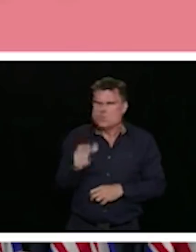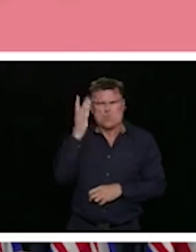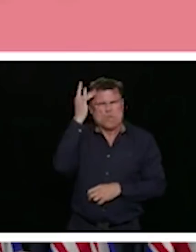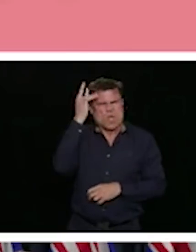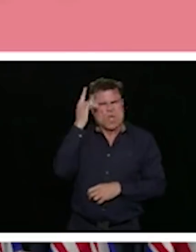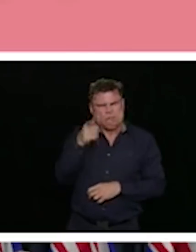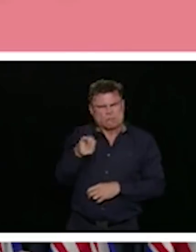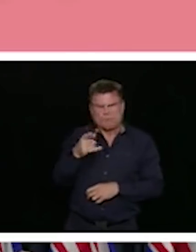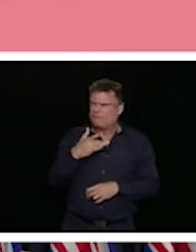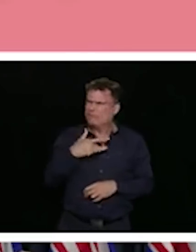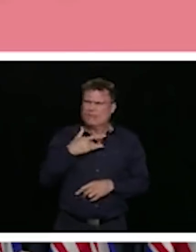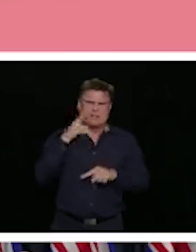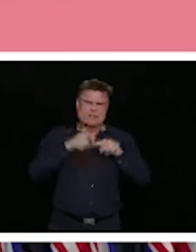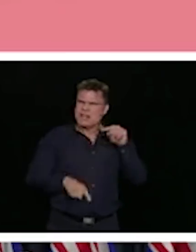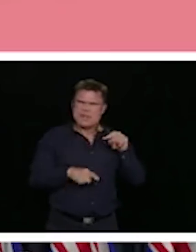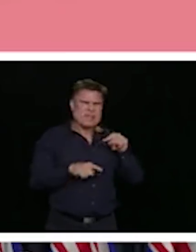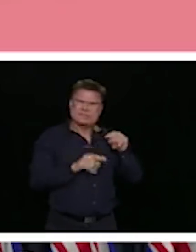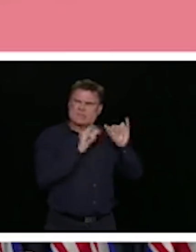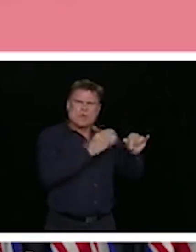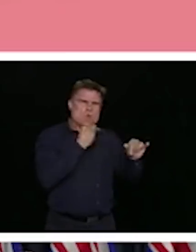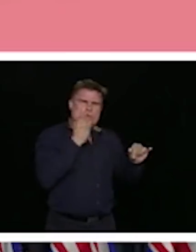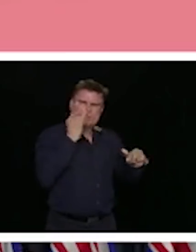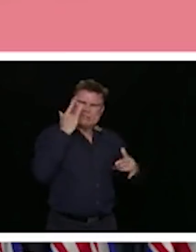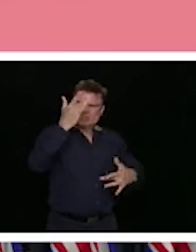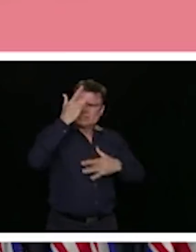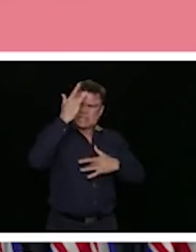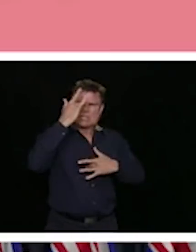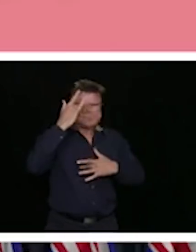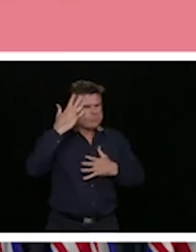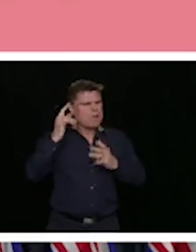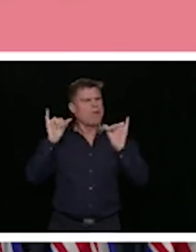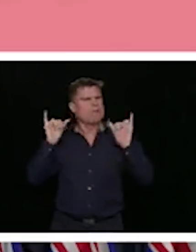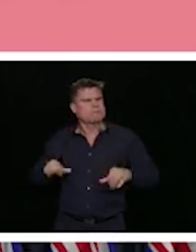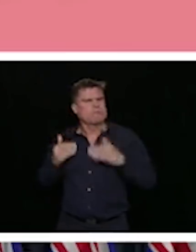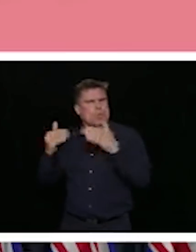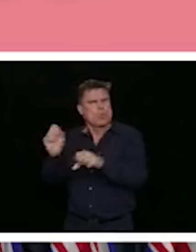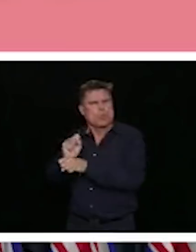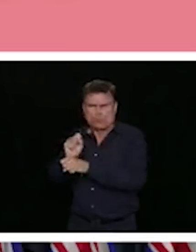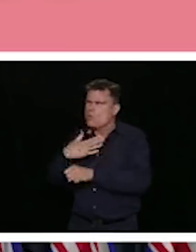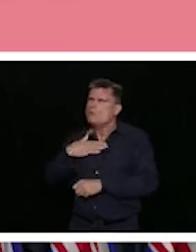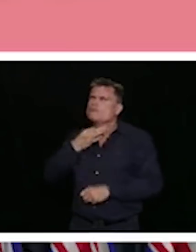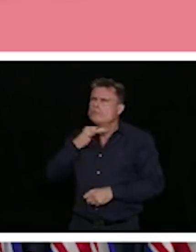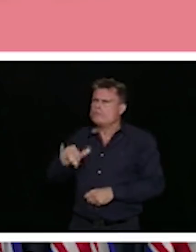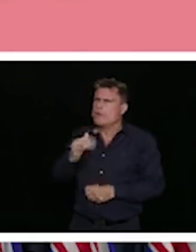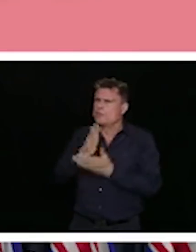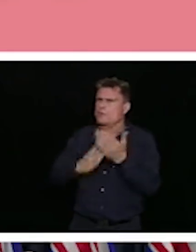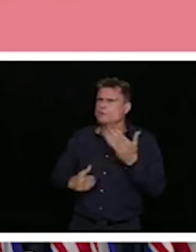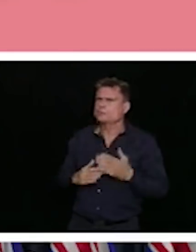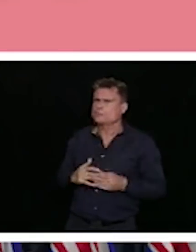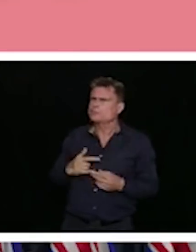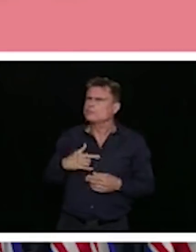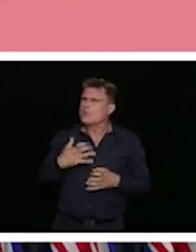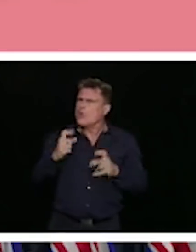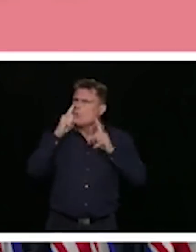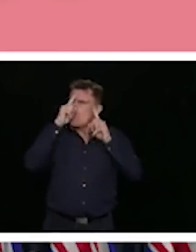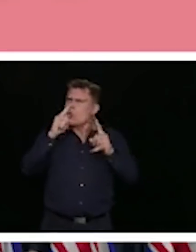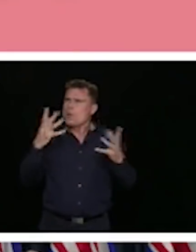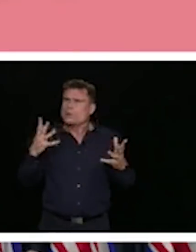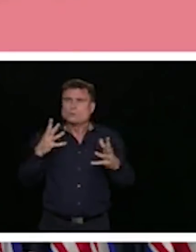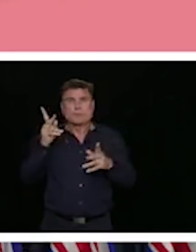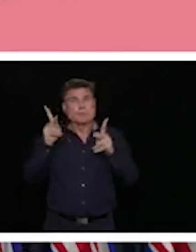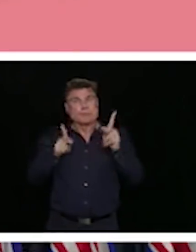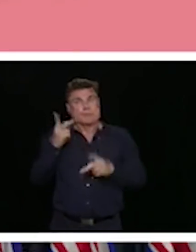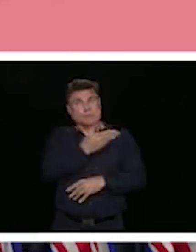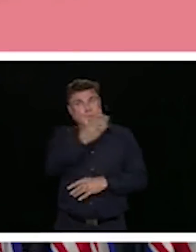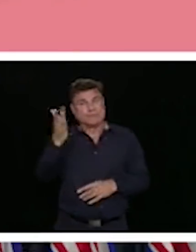And we need to address what we can do to make sure that that important measure is something everybody can take as we are moving through the